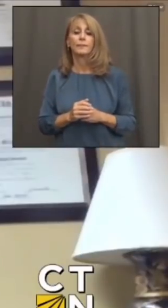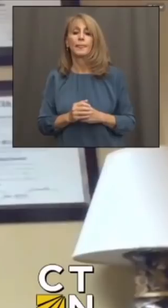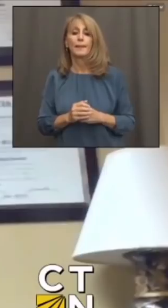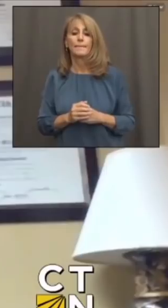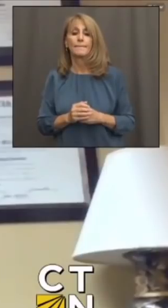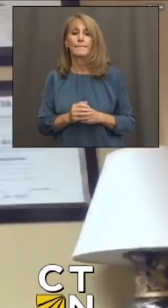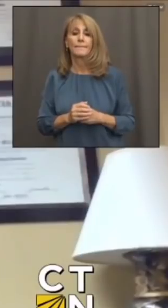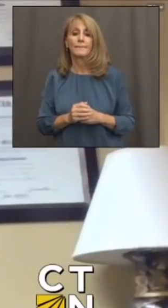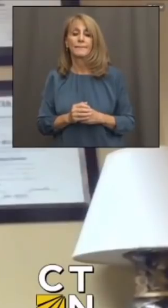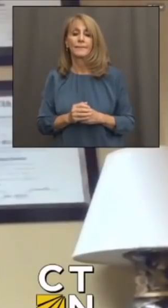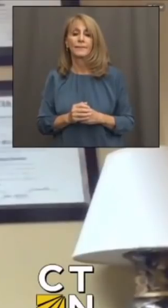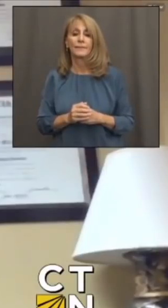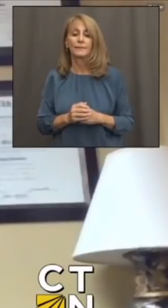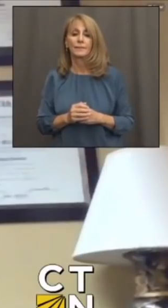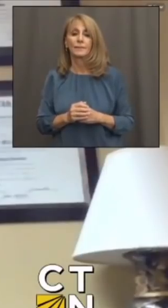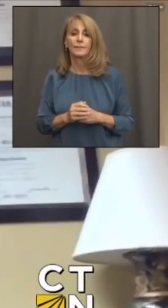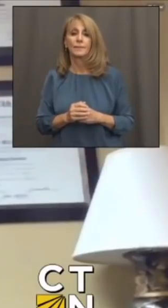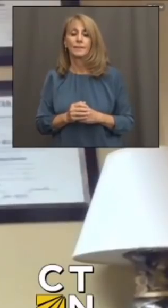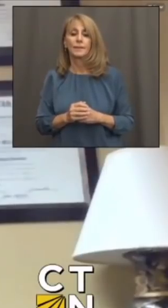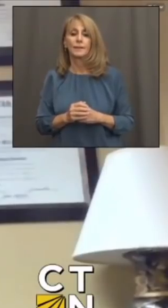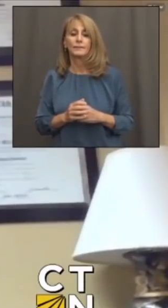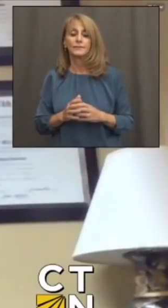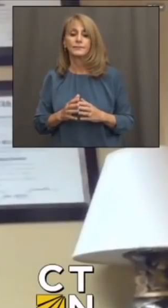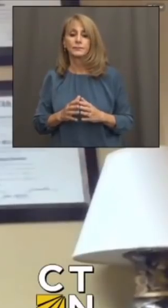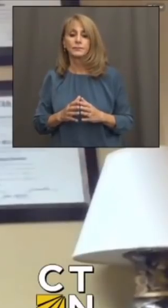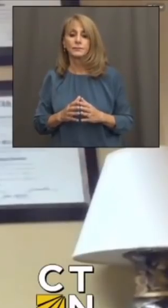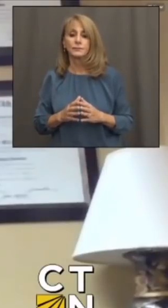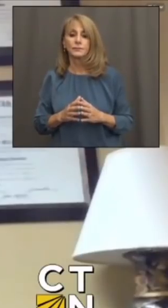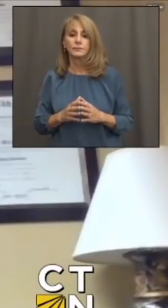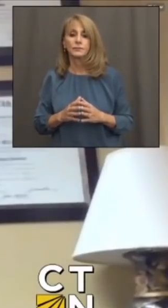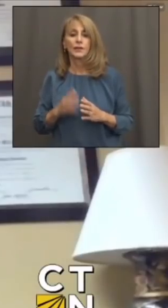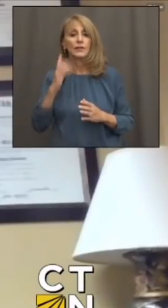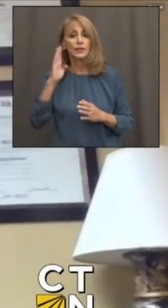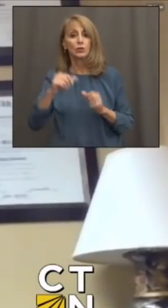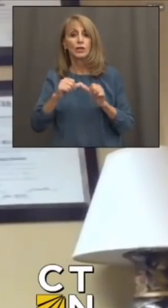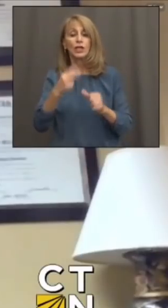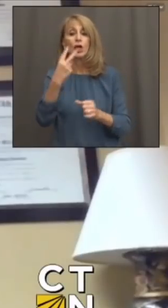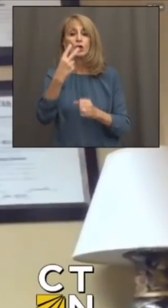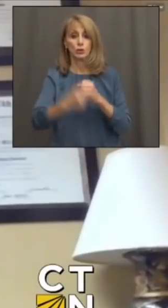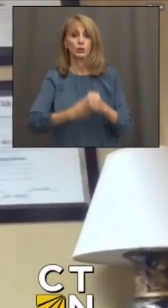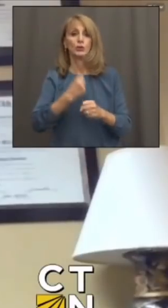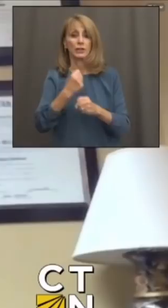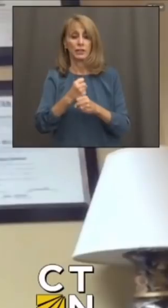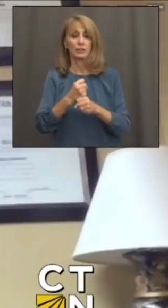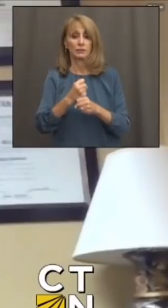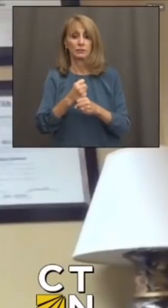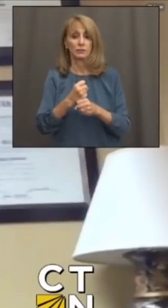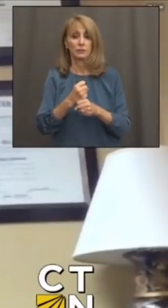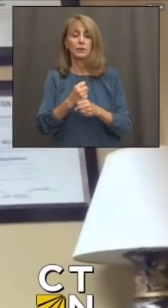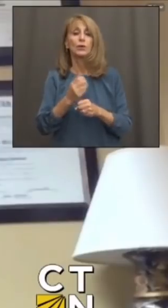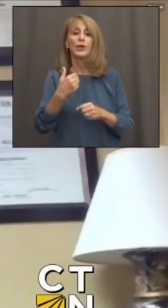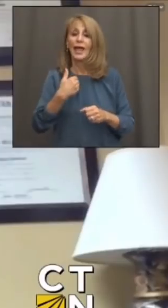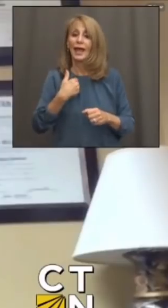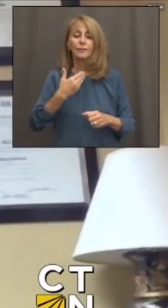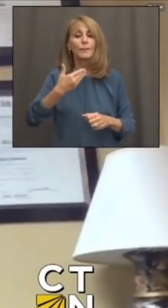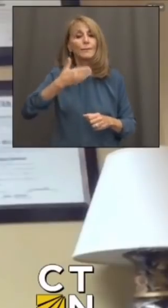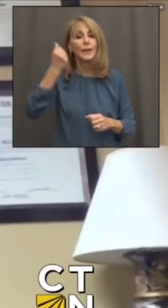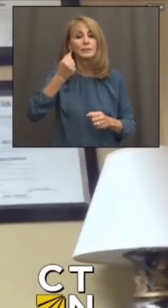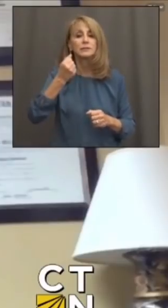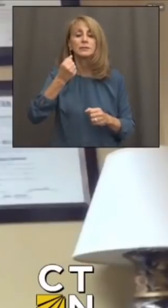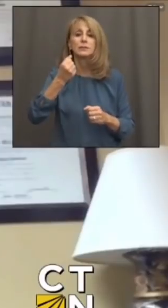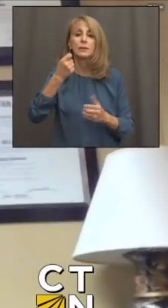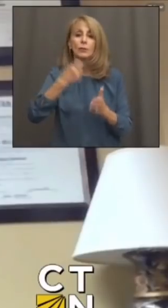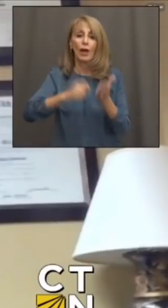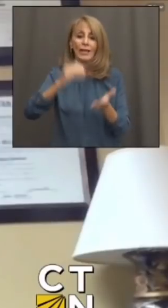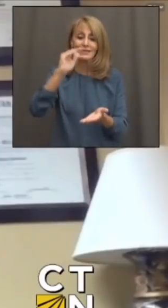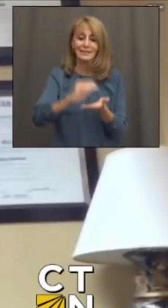as the governor has indicated, as Laura indicated, this, for the next two years, we will have the most affordable health insurance in the